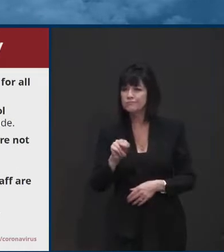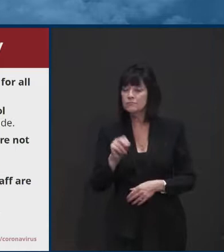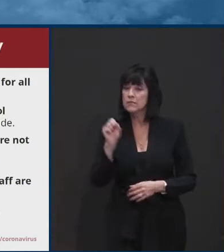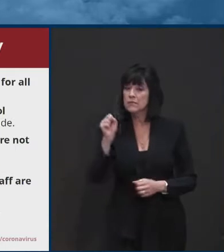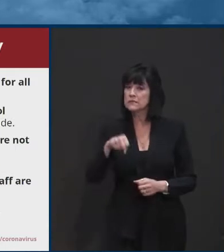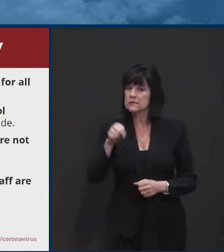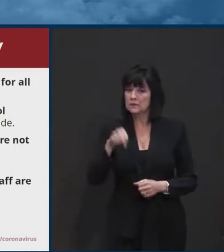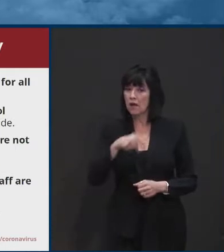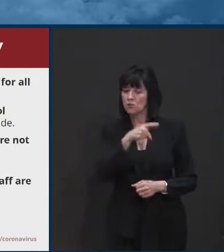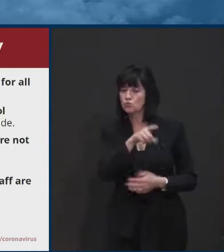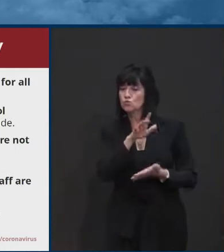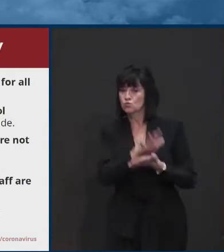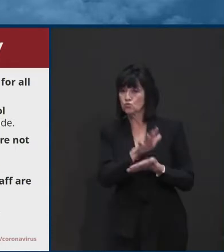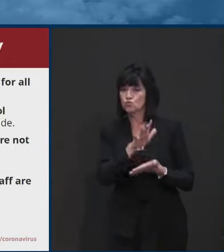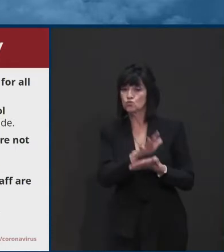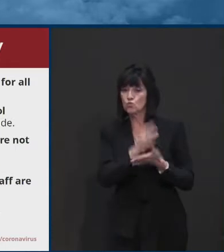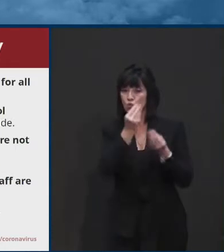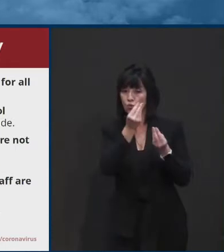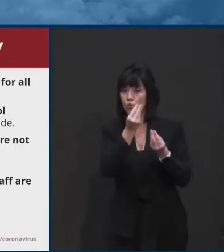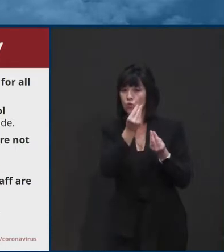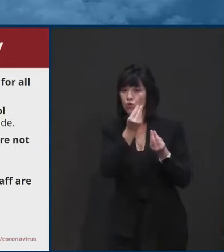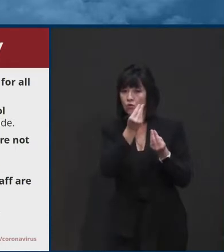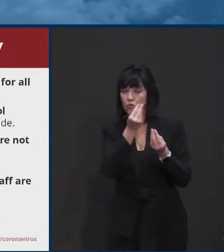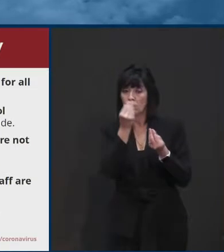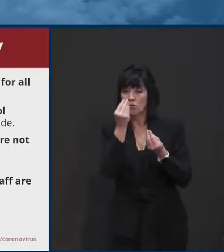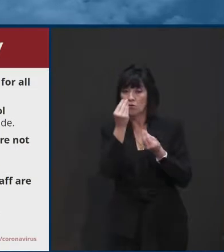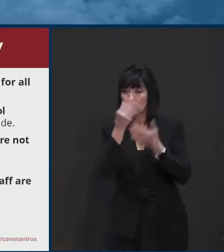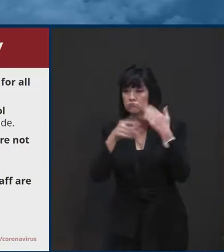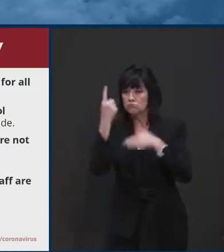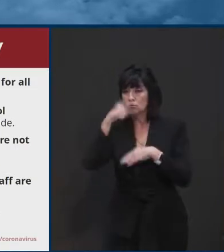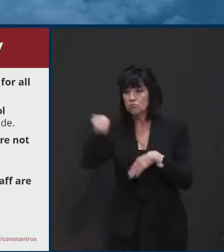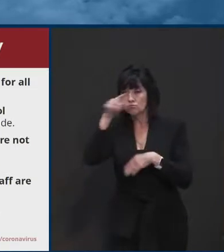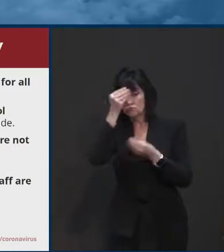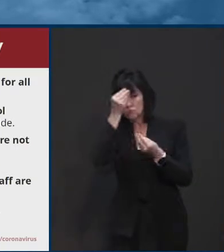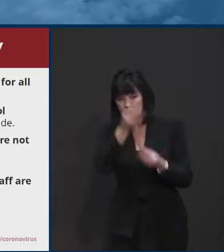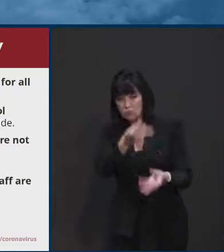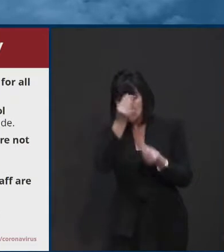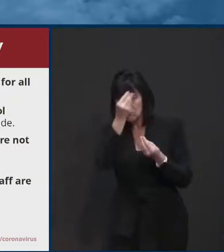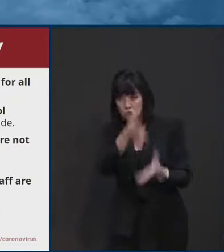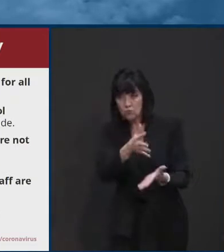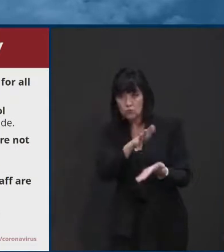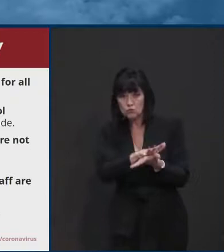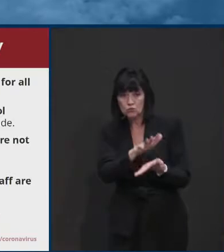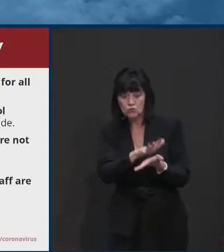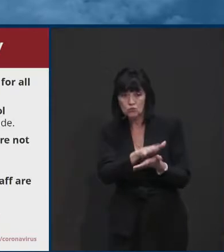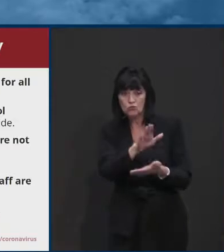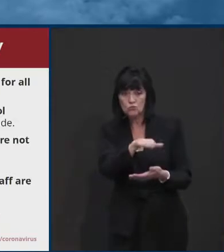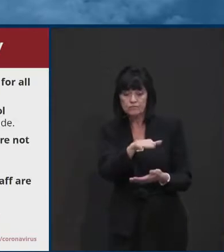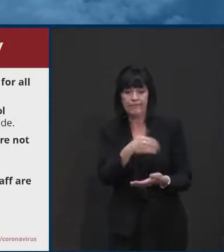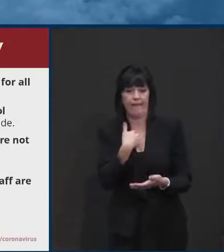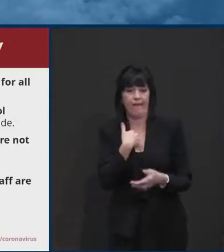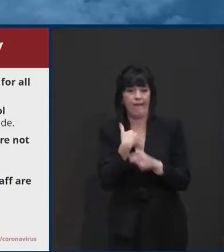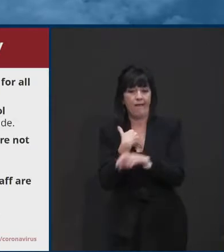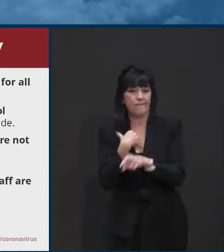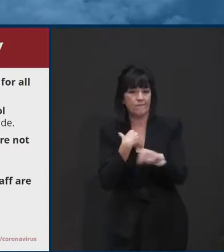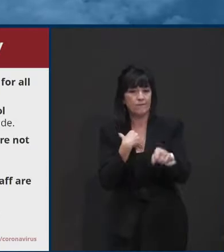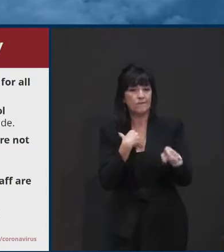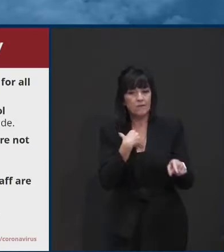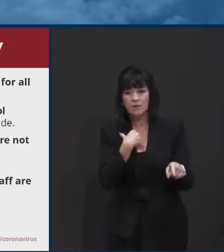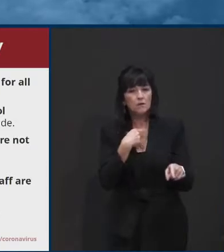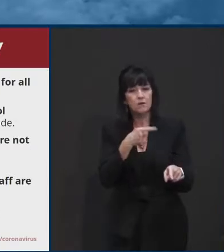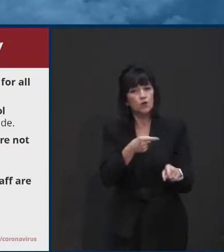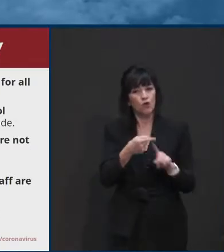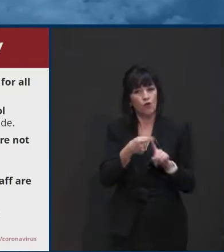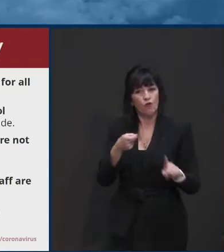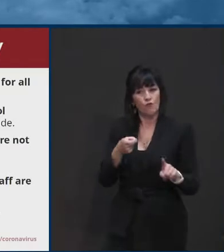positive cases, those cases are infections brought in from the outside. So again, that we're not